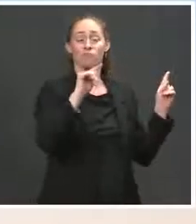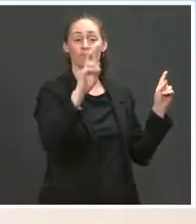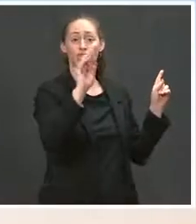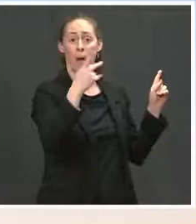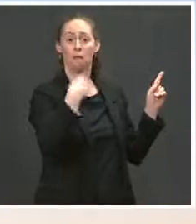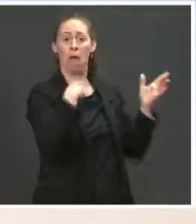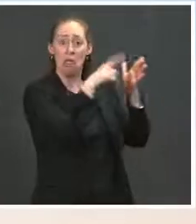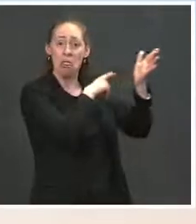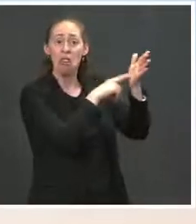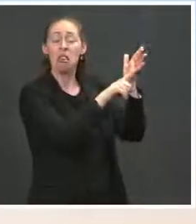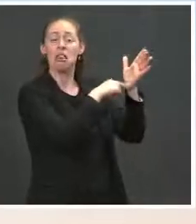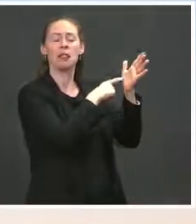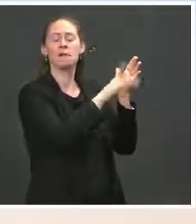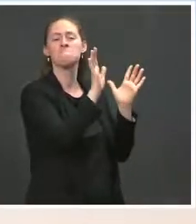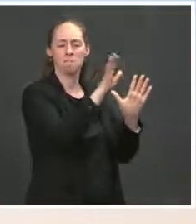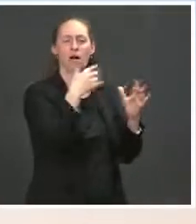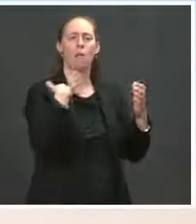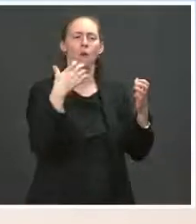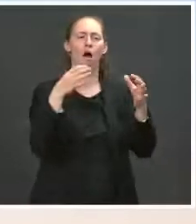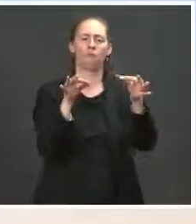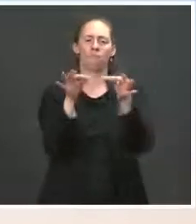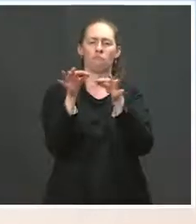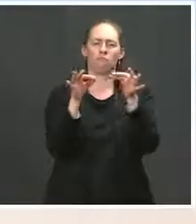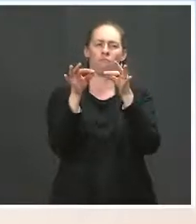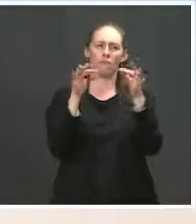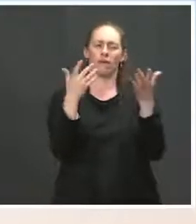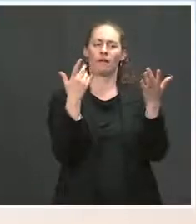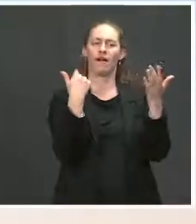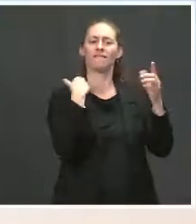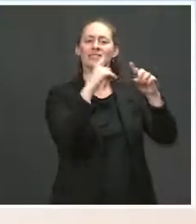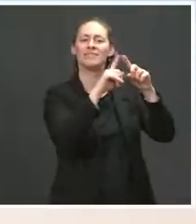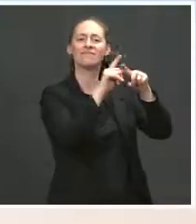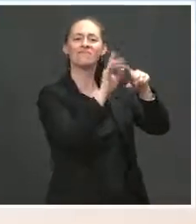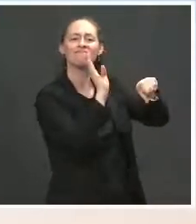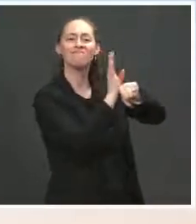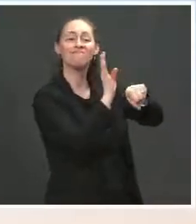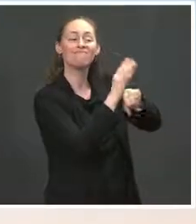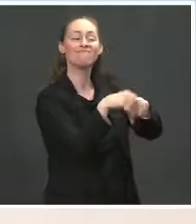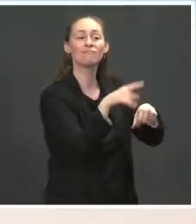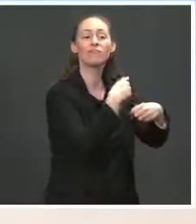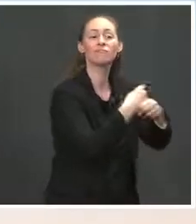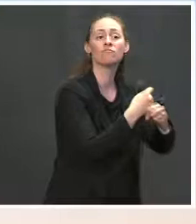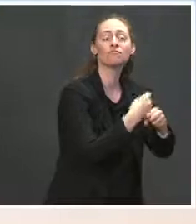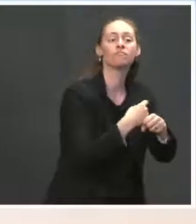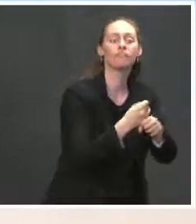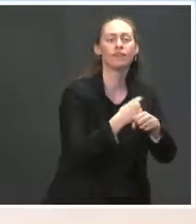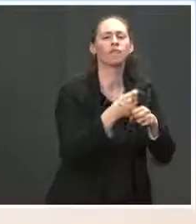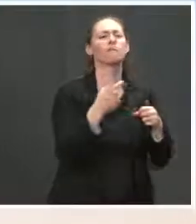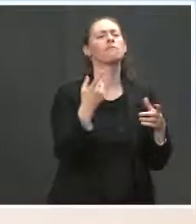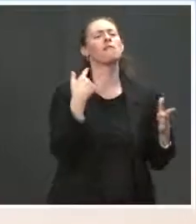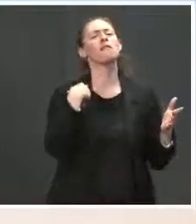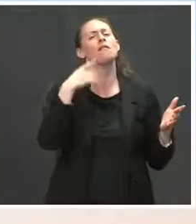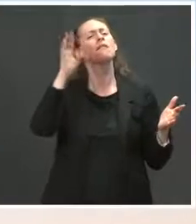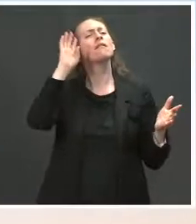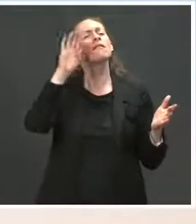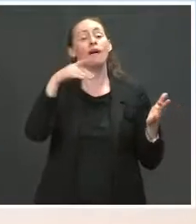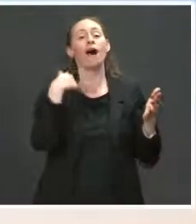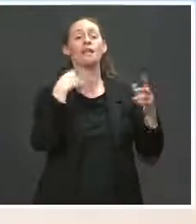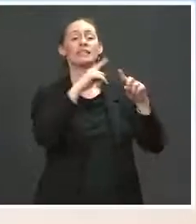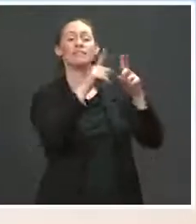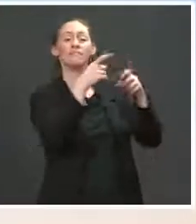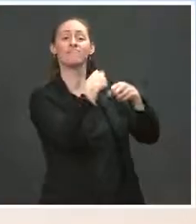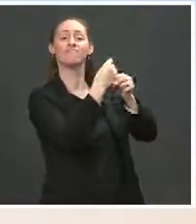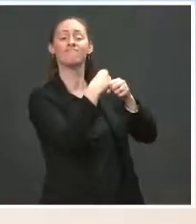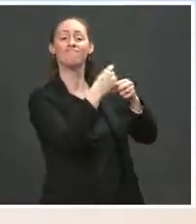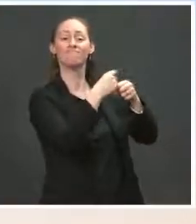manufacturing facilities that have the capacity, as you know, you've been covering this for some time, that have the capacity and have the ability to